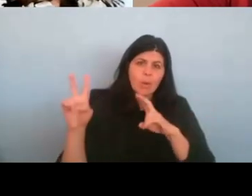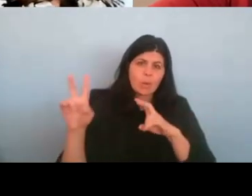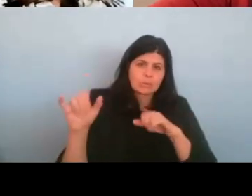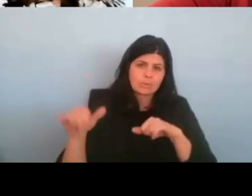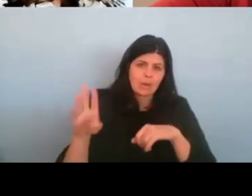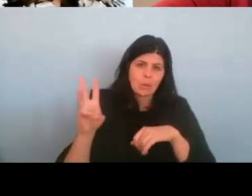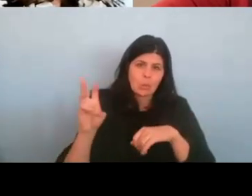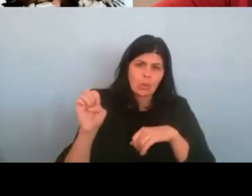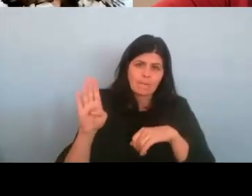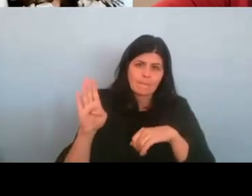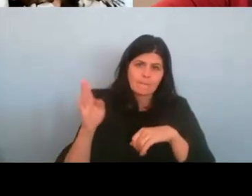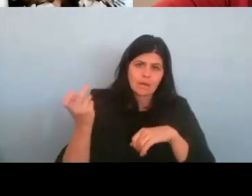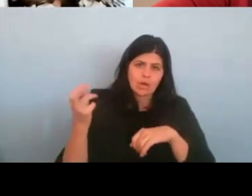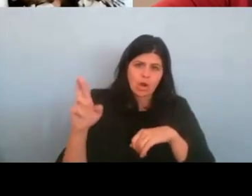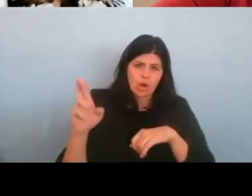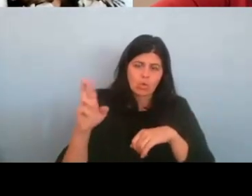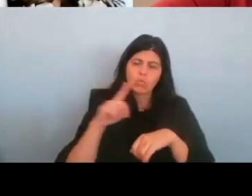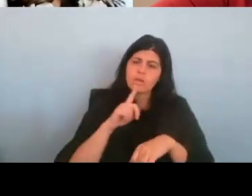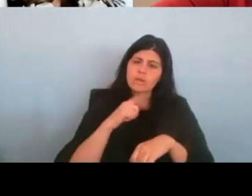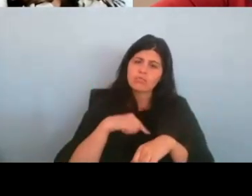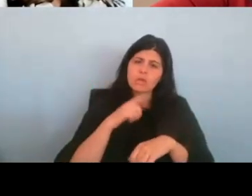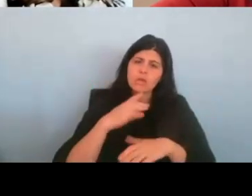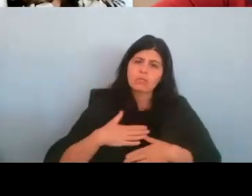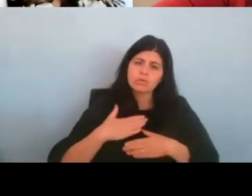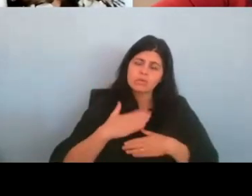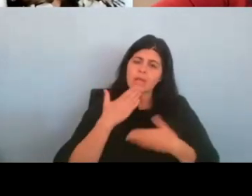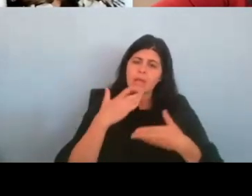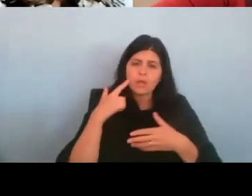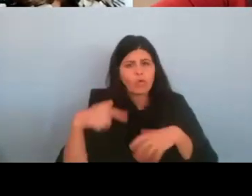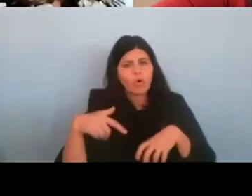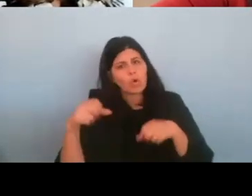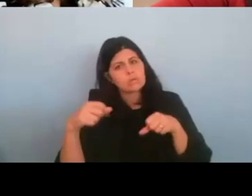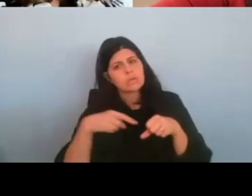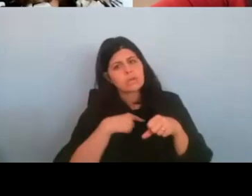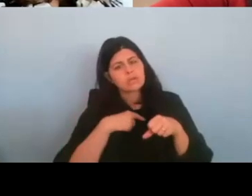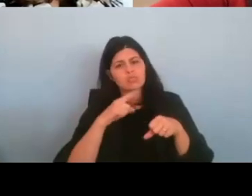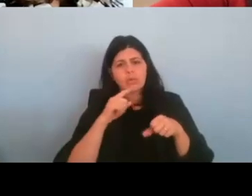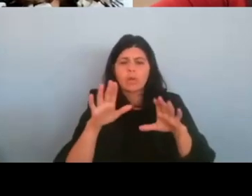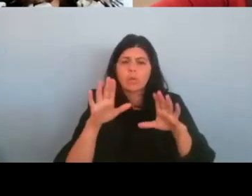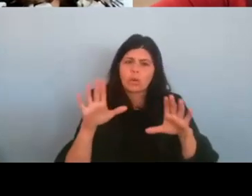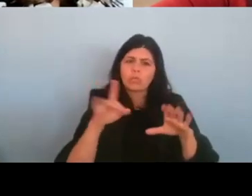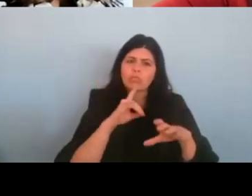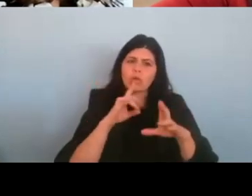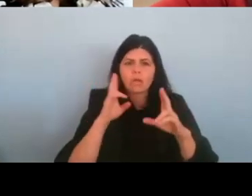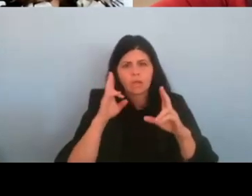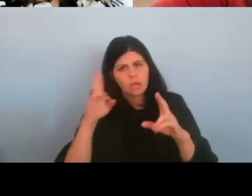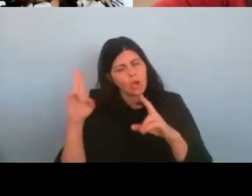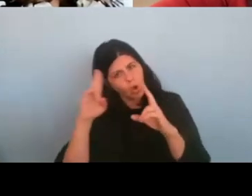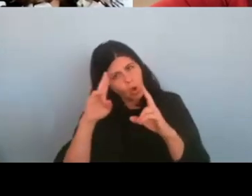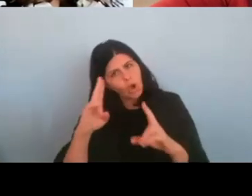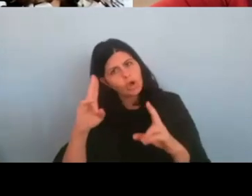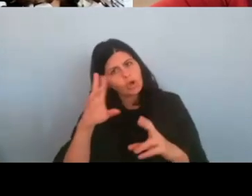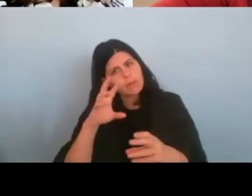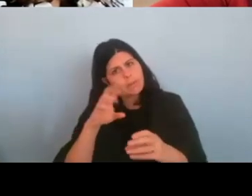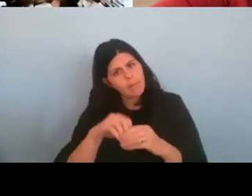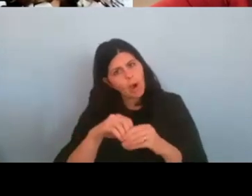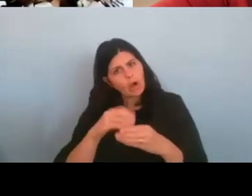respectability for, for hosting us. This was, this is really wonderful. And we're really honored to be, to be part of this.